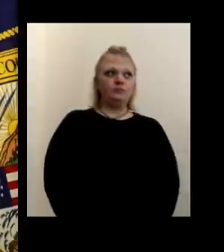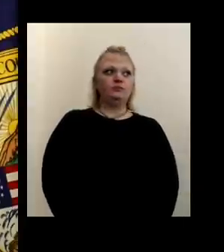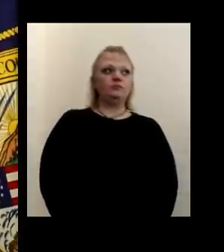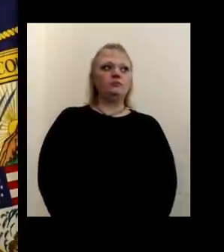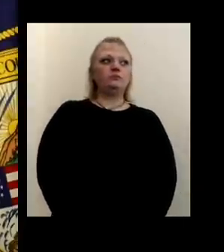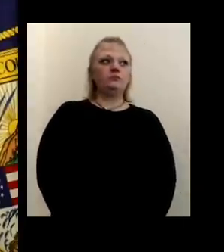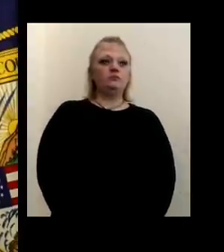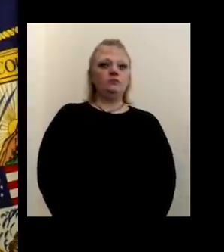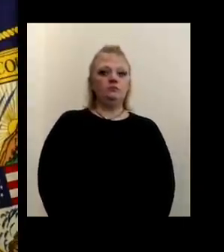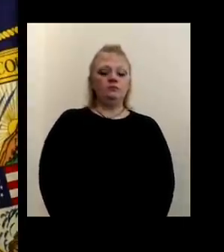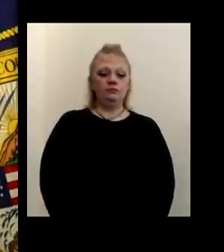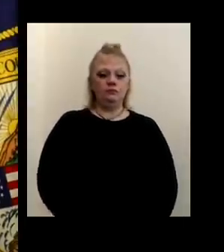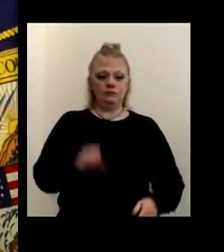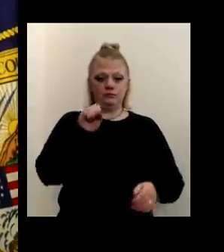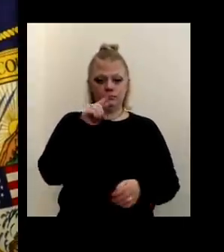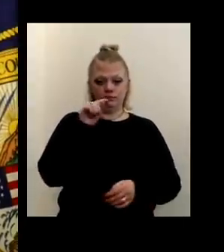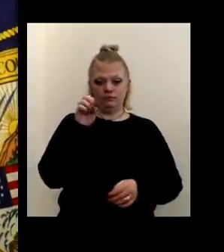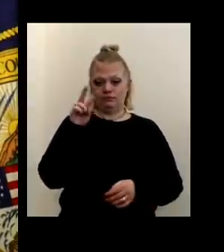Okay. Steve Watson.